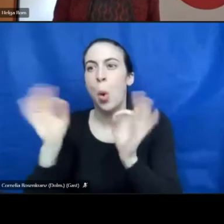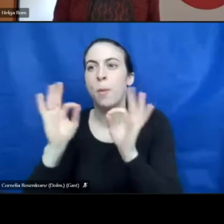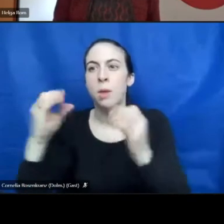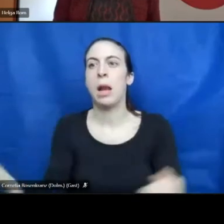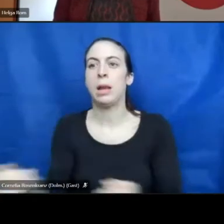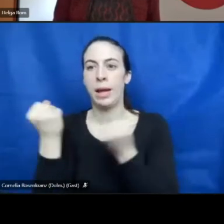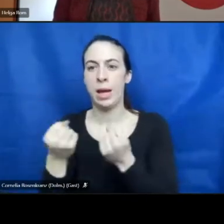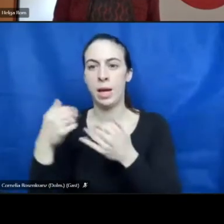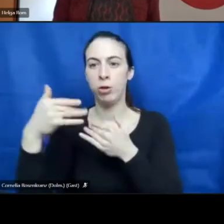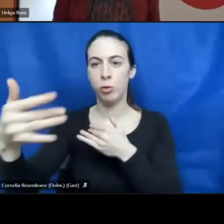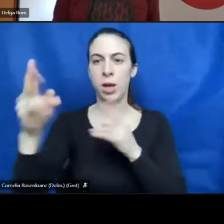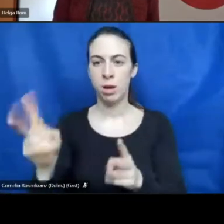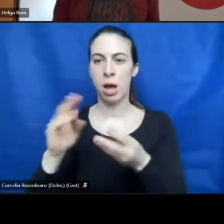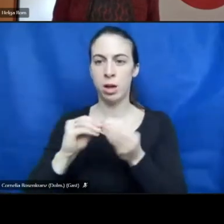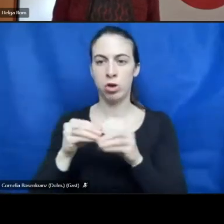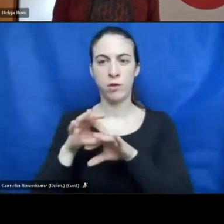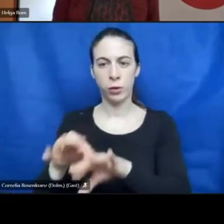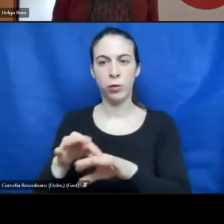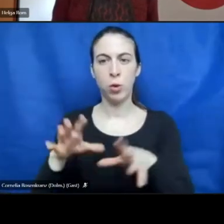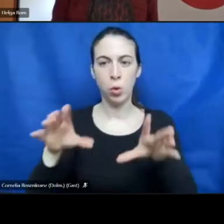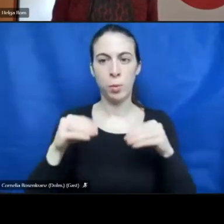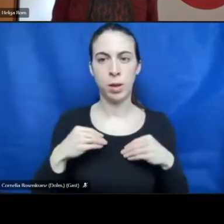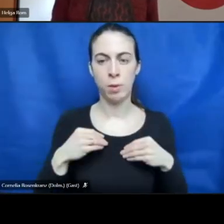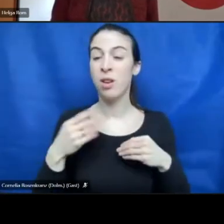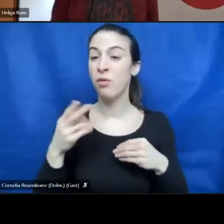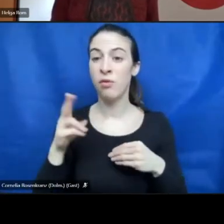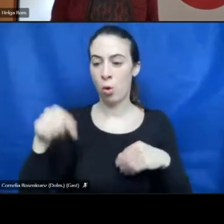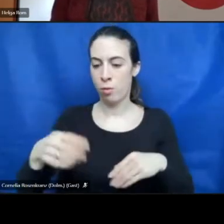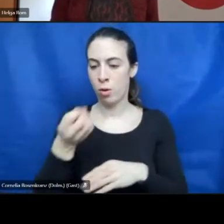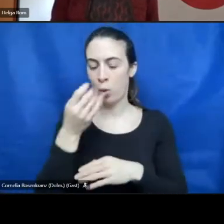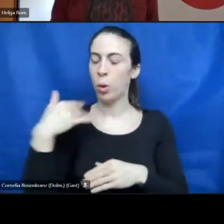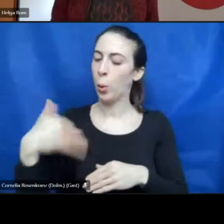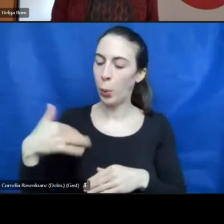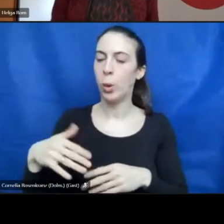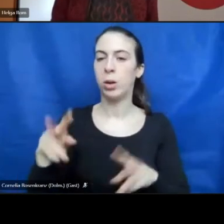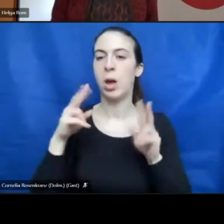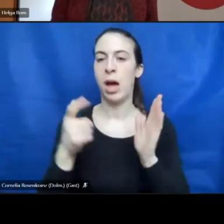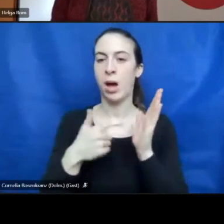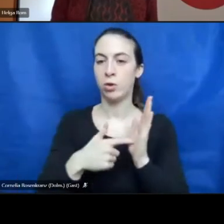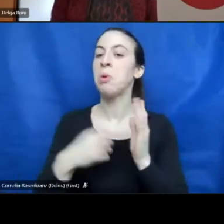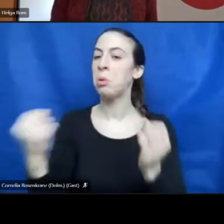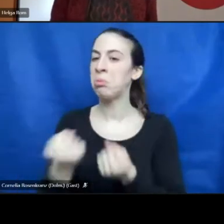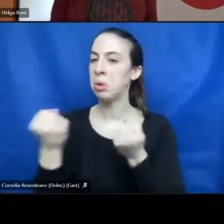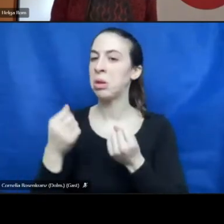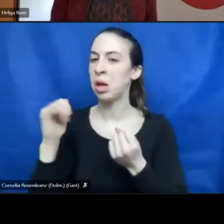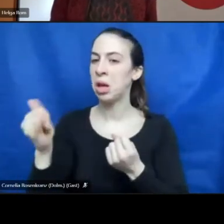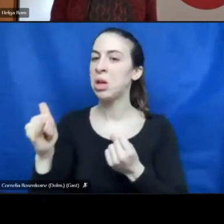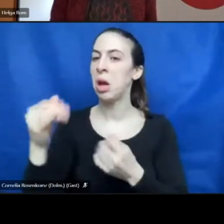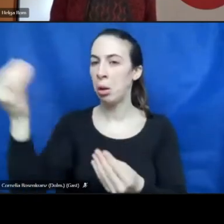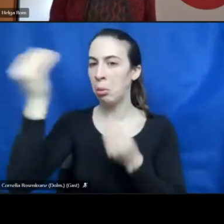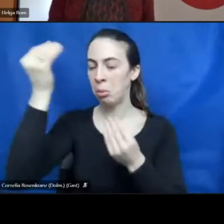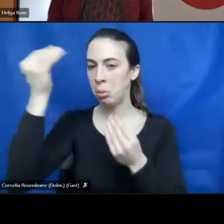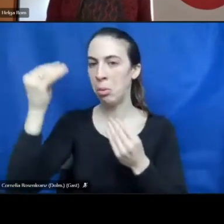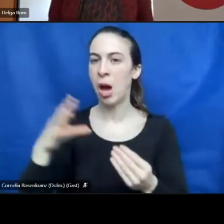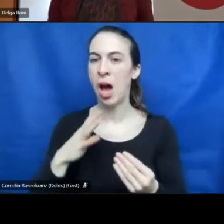biggest question here in Hong Kong for a lot of different training programs. Eventually they train, but the people with disabilities may not